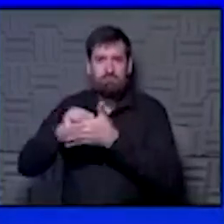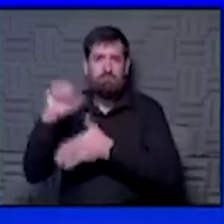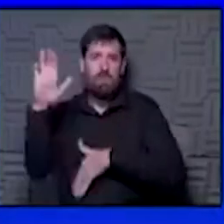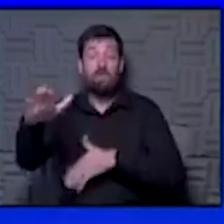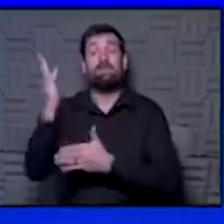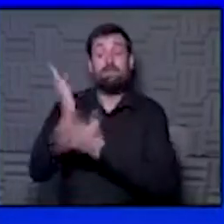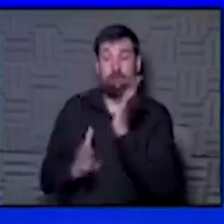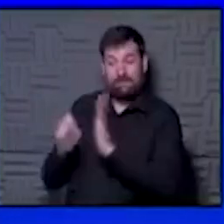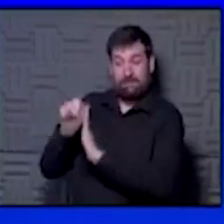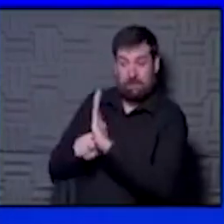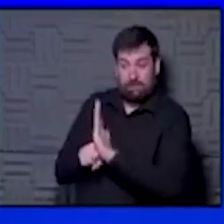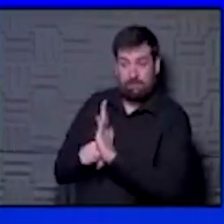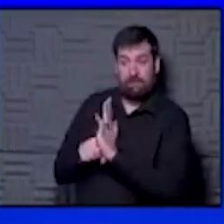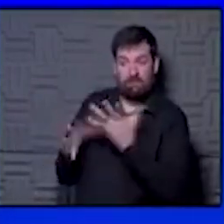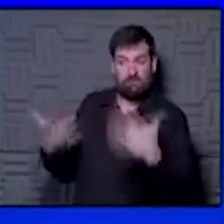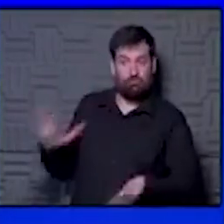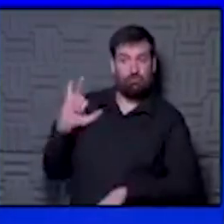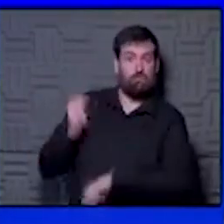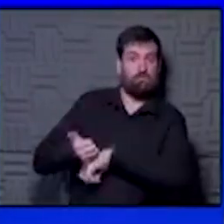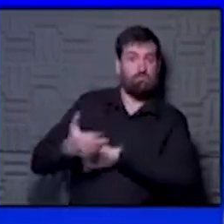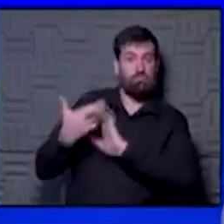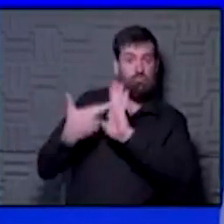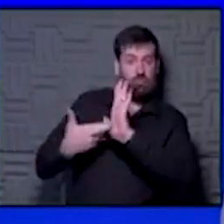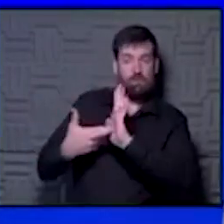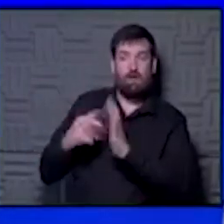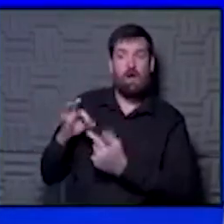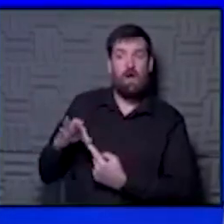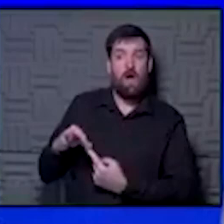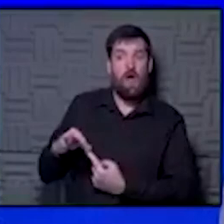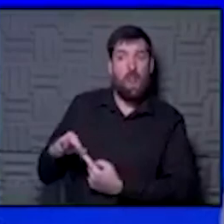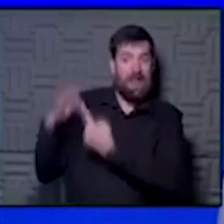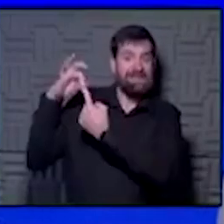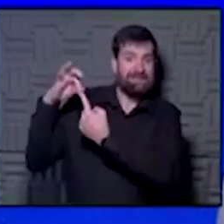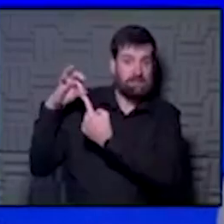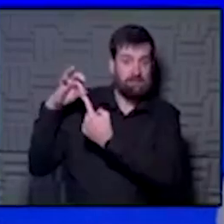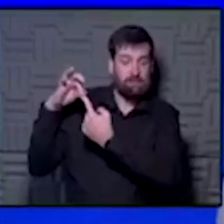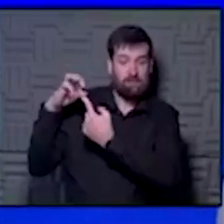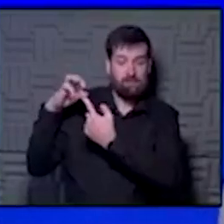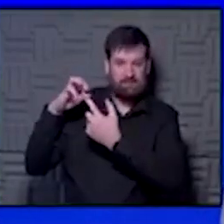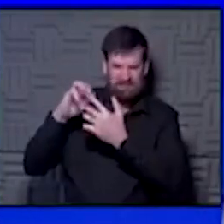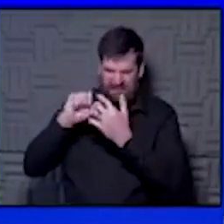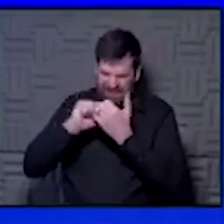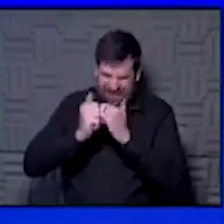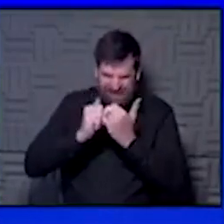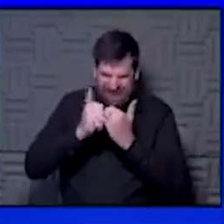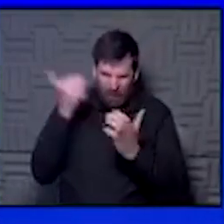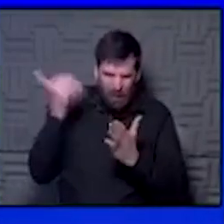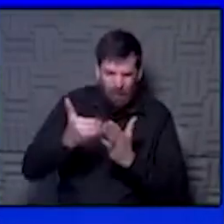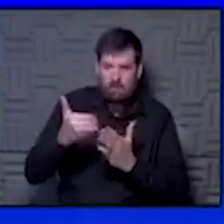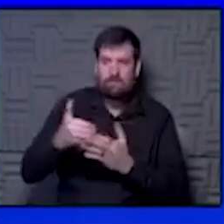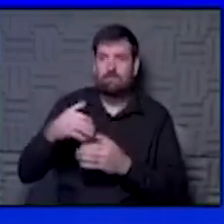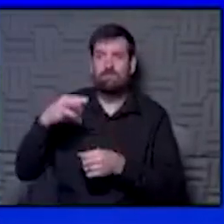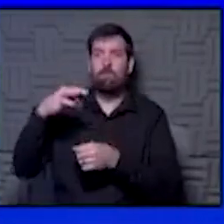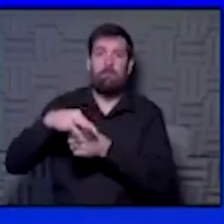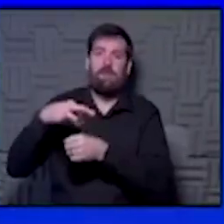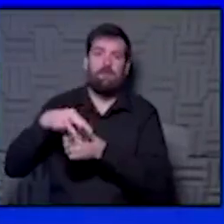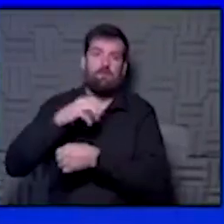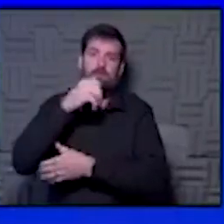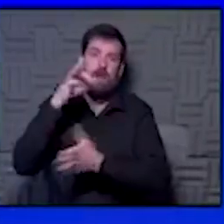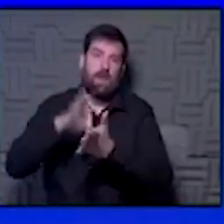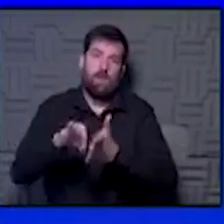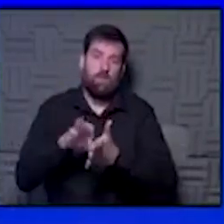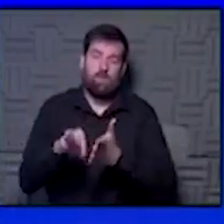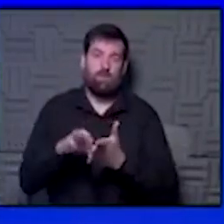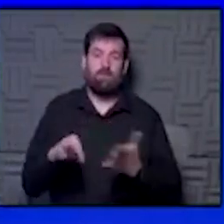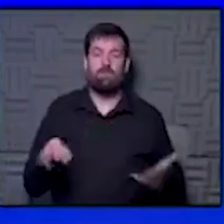Some states have rules where unless it's a closed election, those mail-in ballots aren't even counted. So I think it